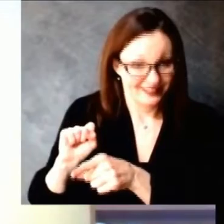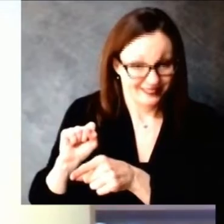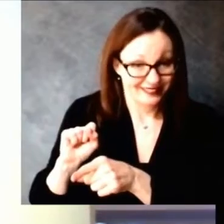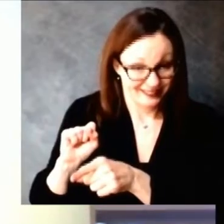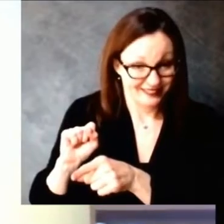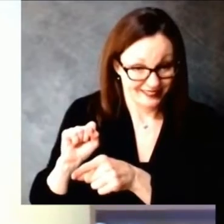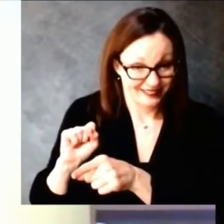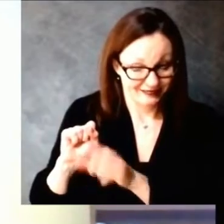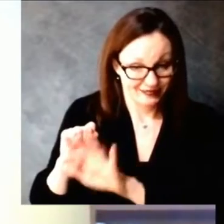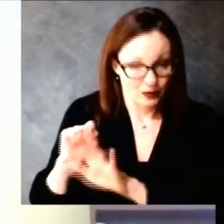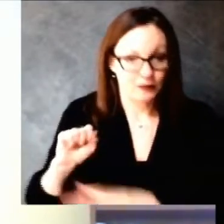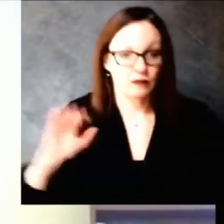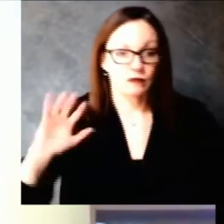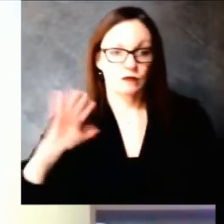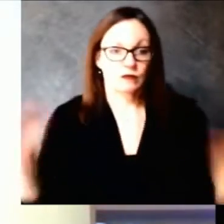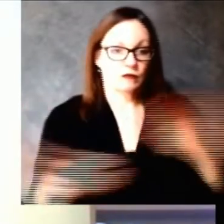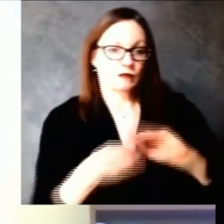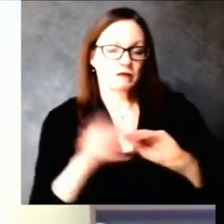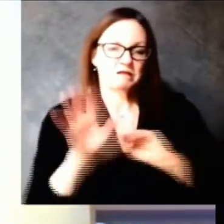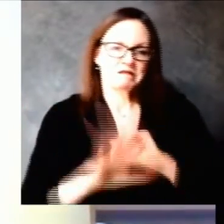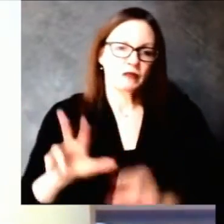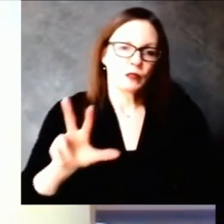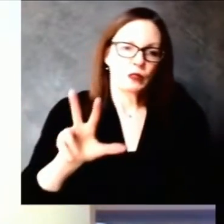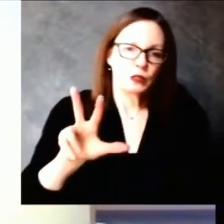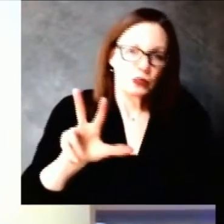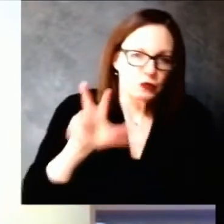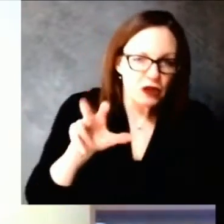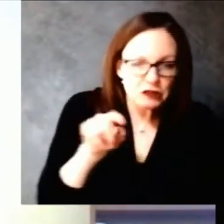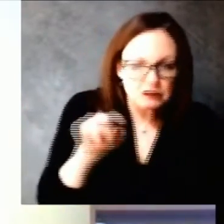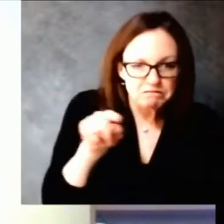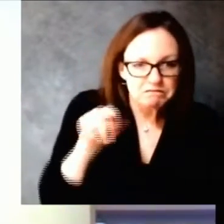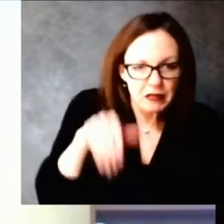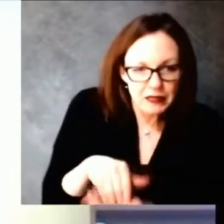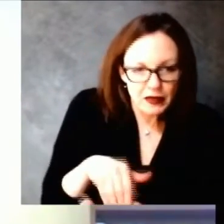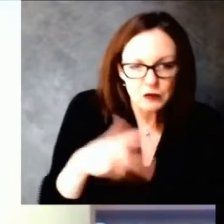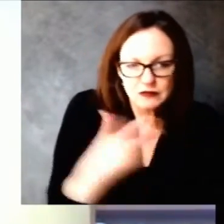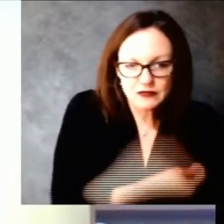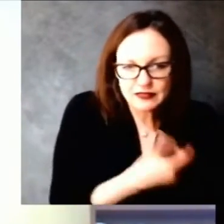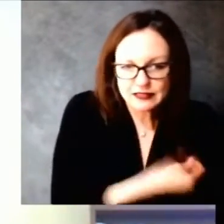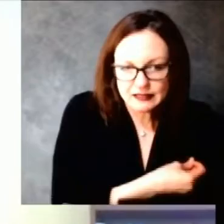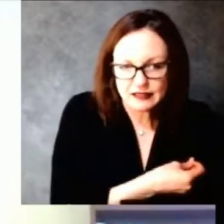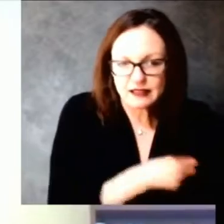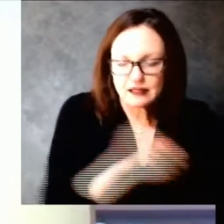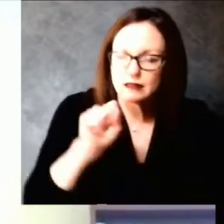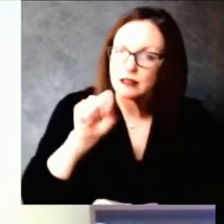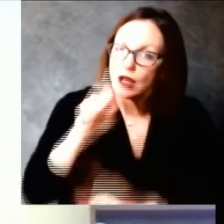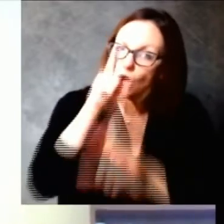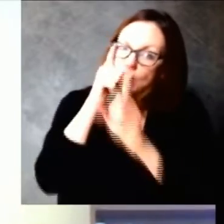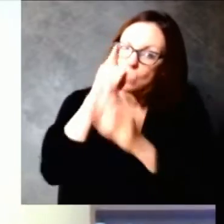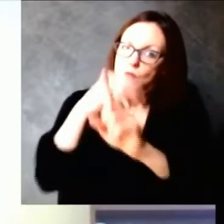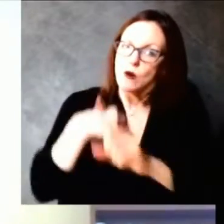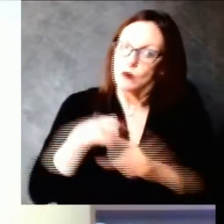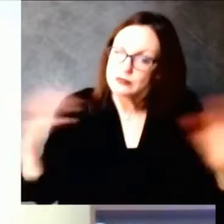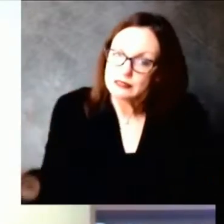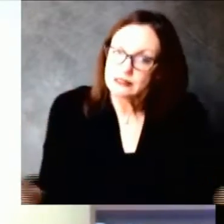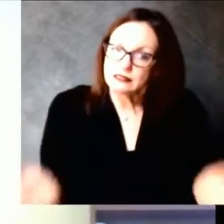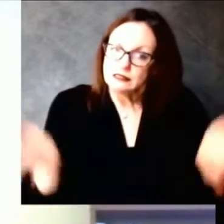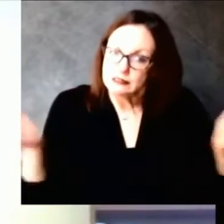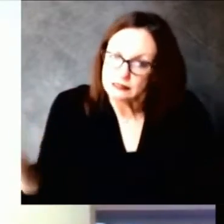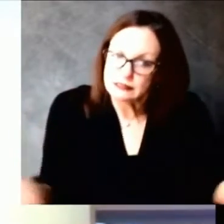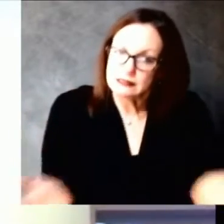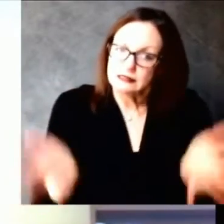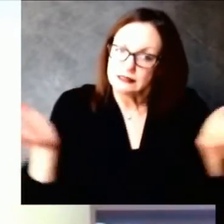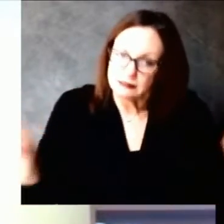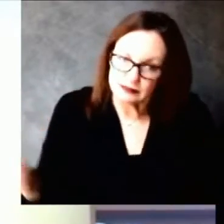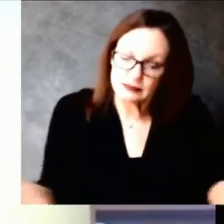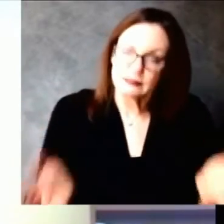um part of the way there now um but we still have a long way to go so the point is we still have hundreds